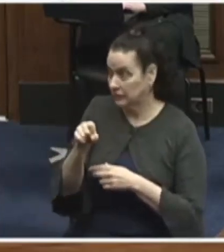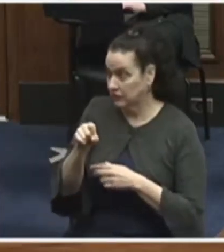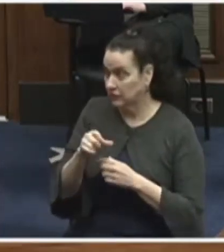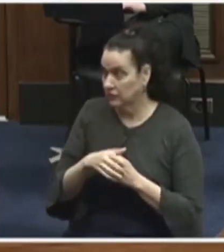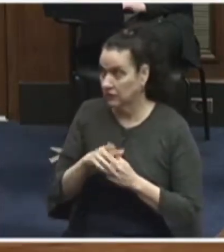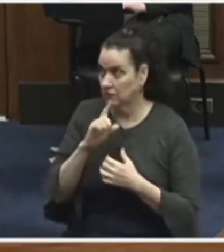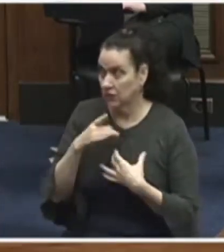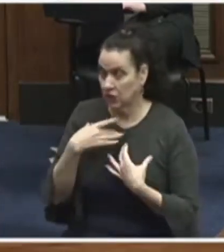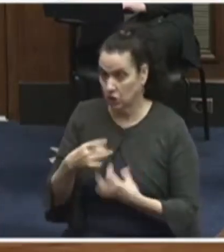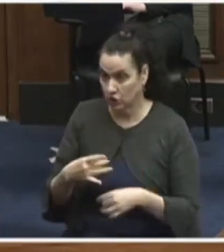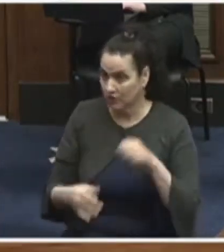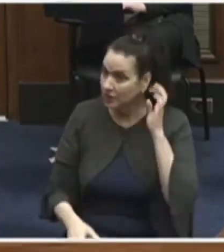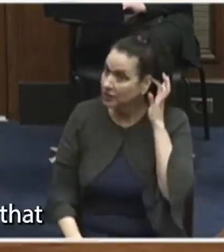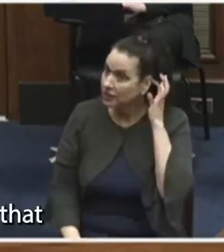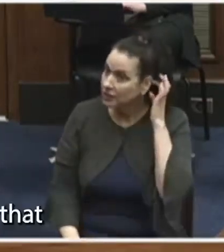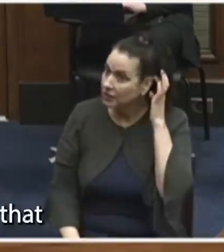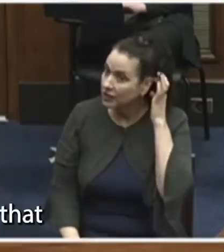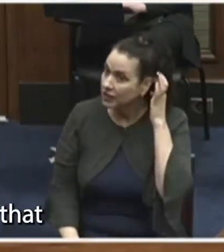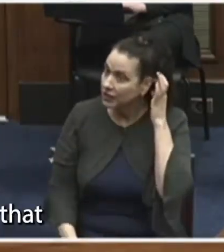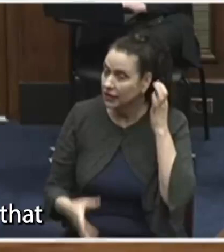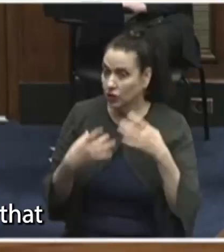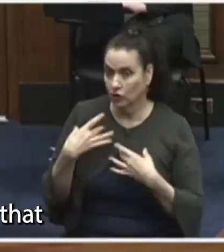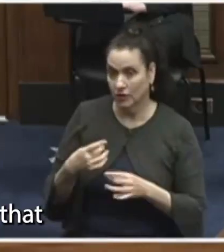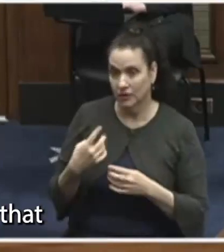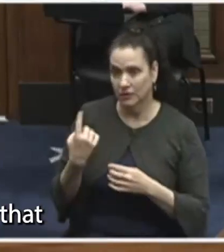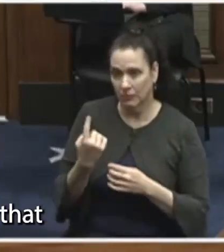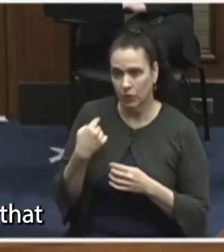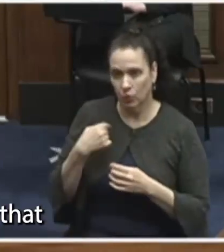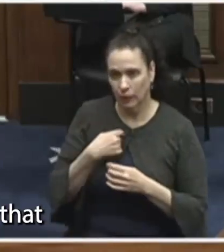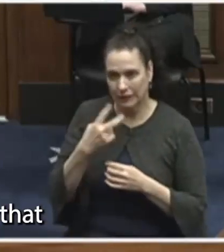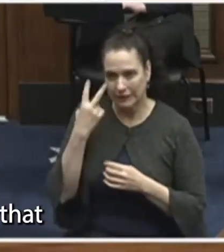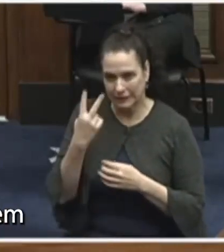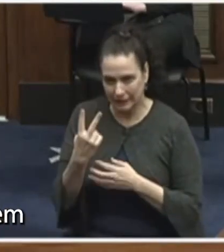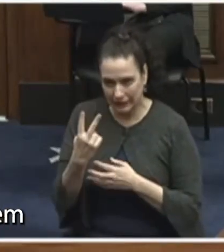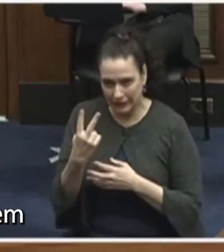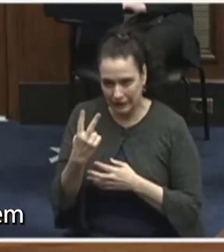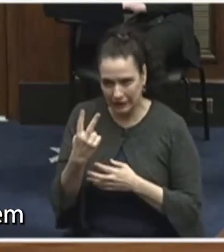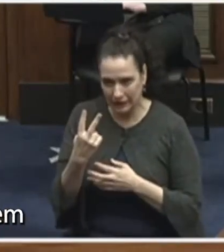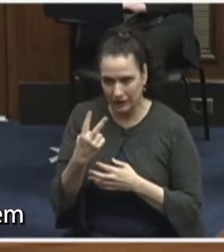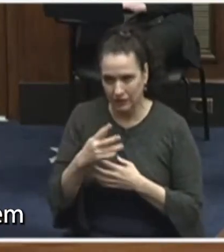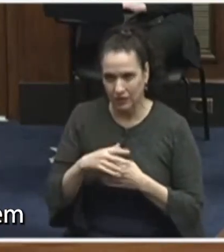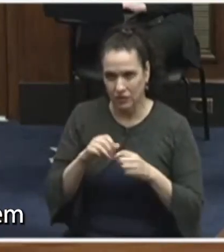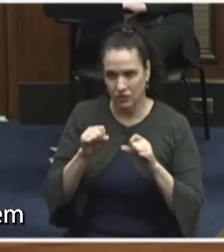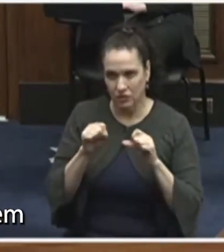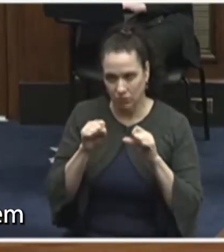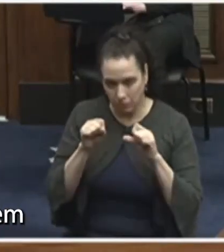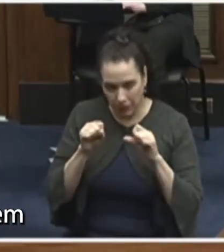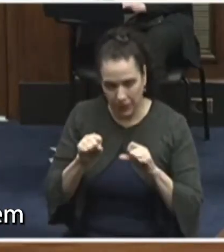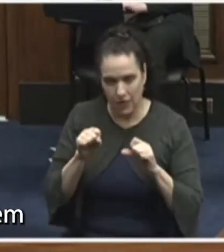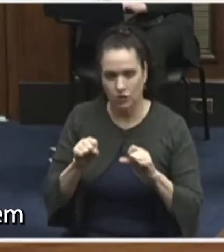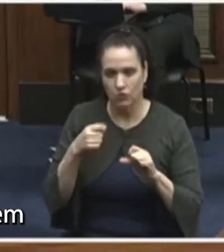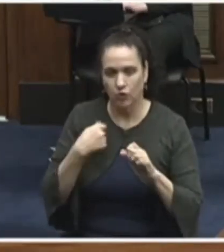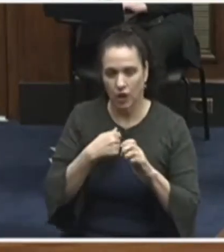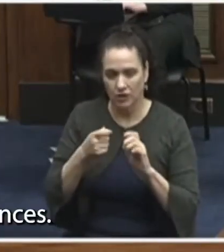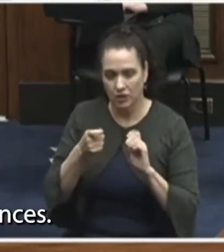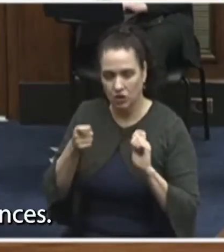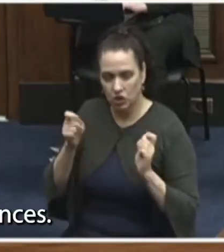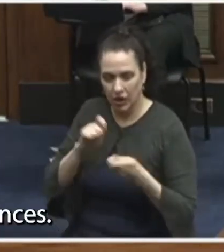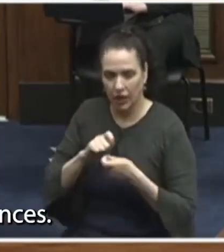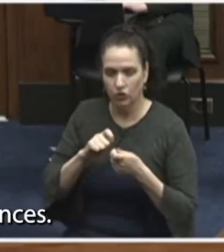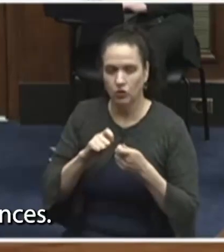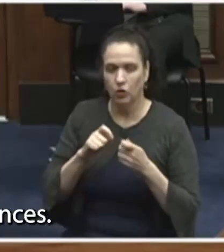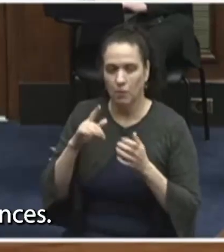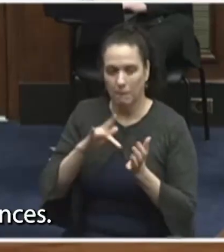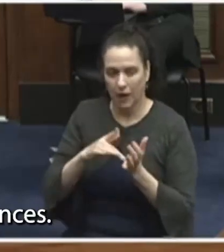Interesting. So one of the things that we're really seeing here is that the potential to moving to a Medicare for all system could